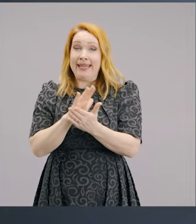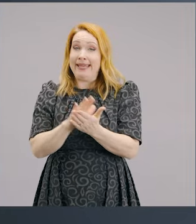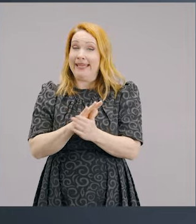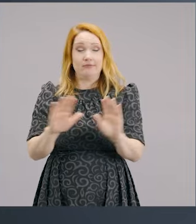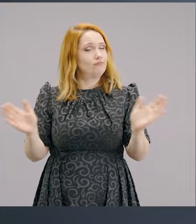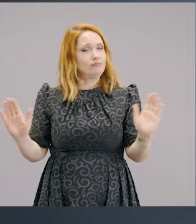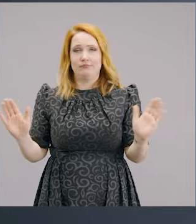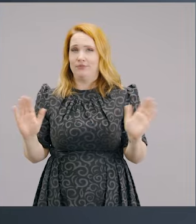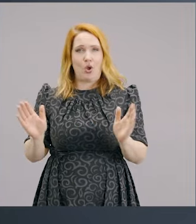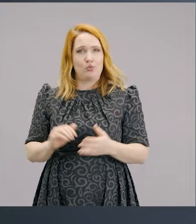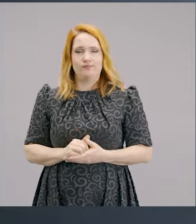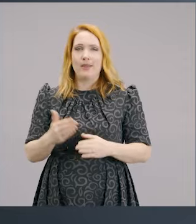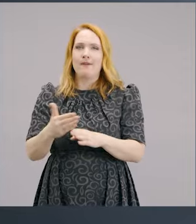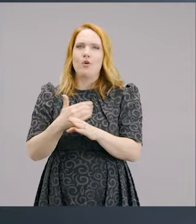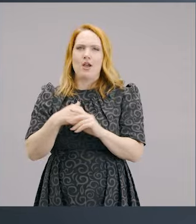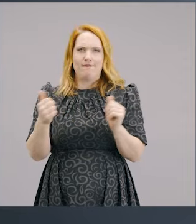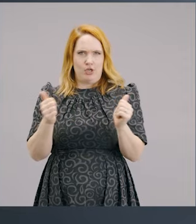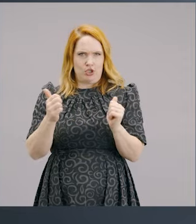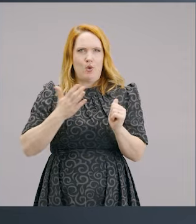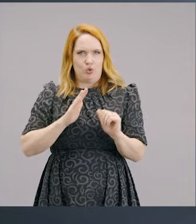I want to give you a week challenge before we close.